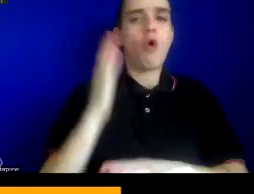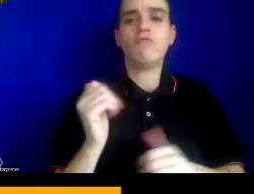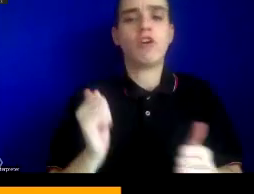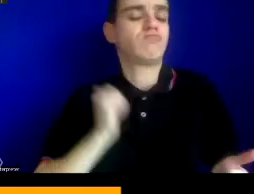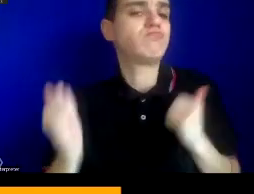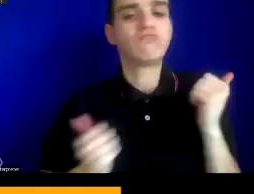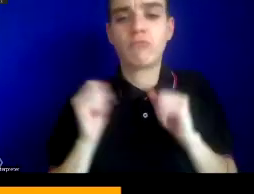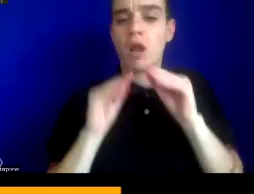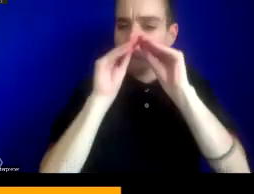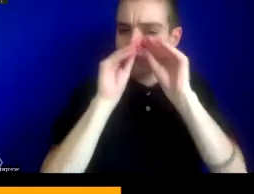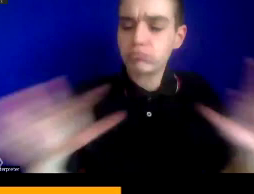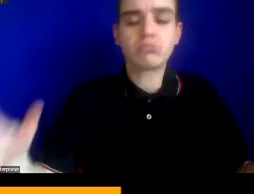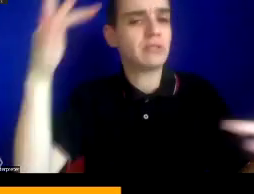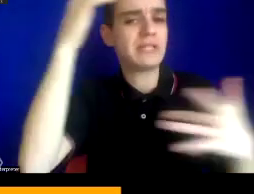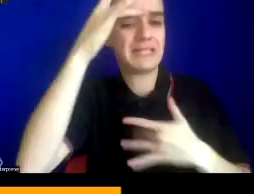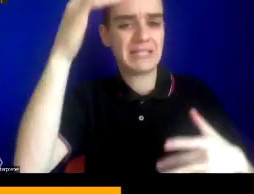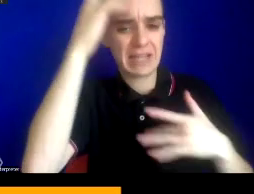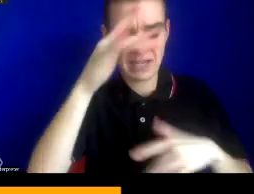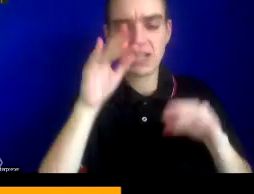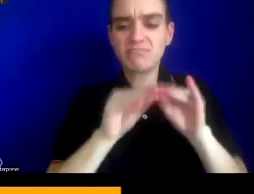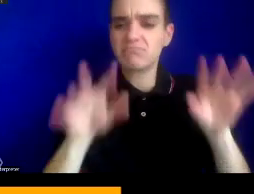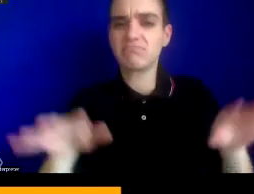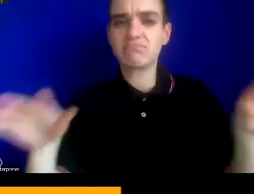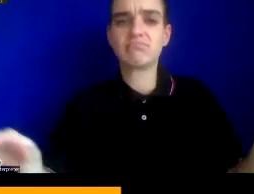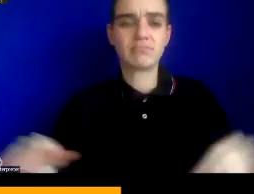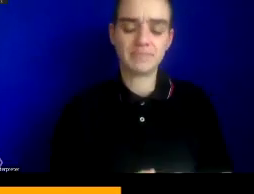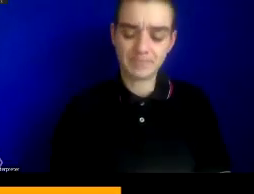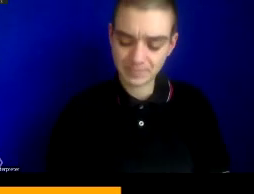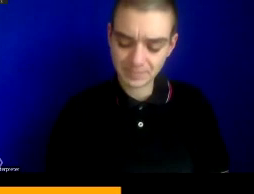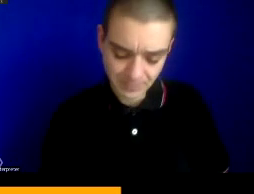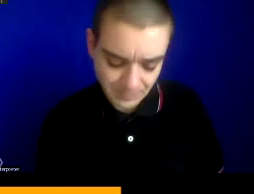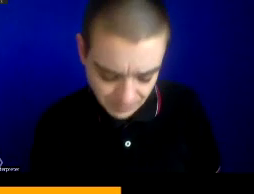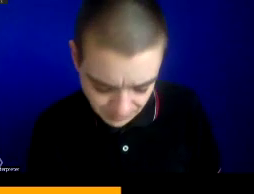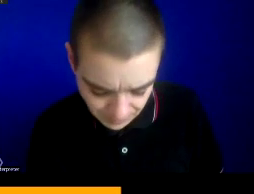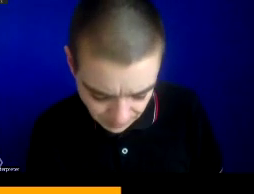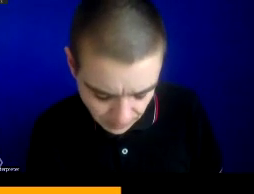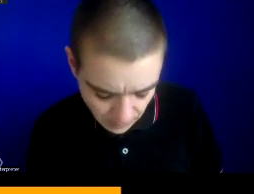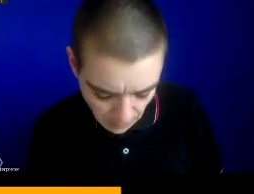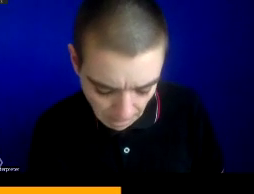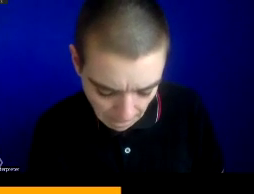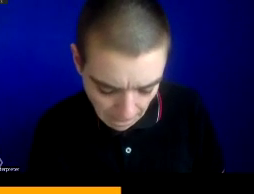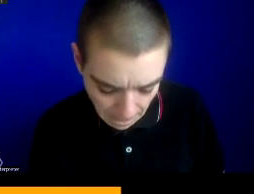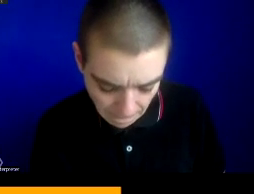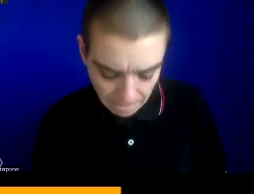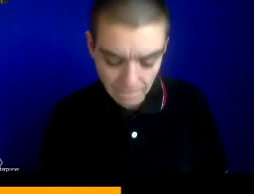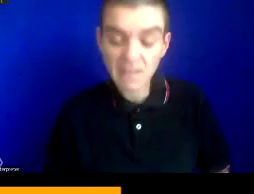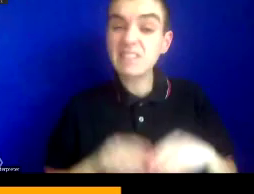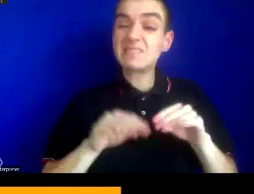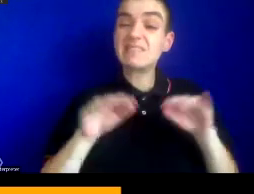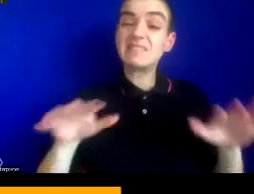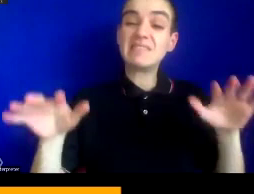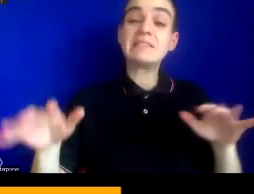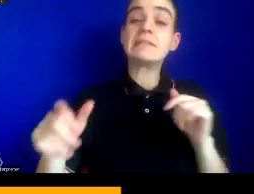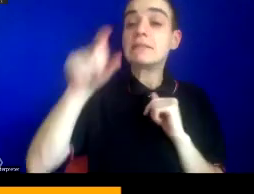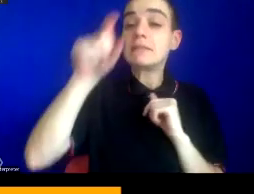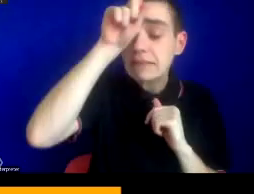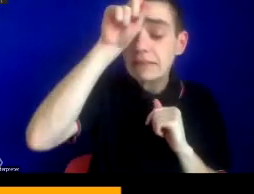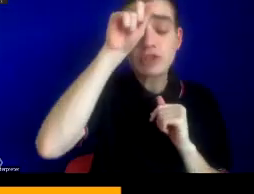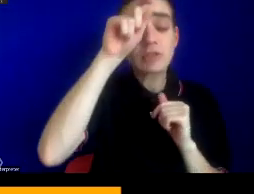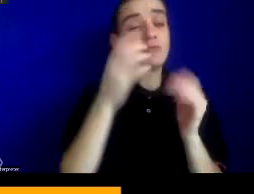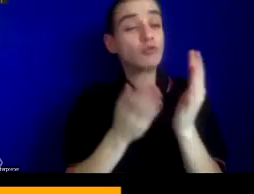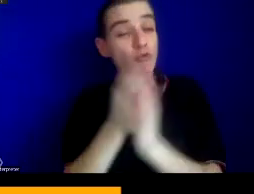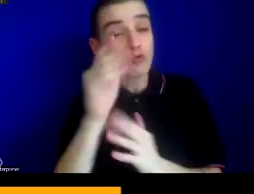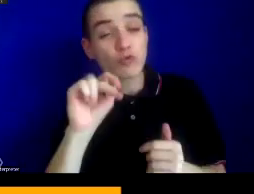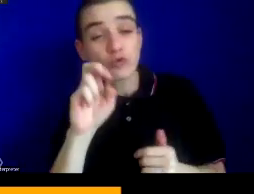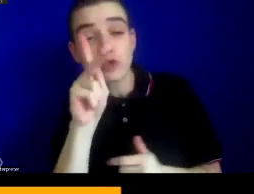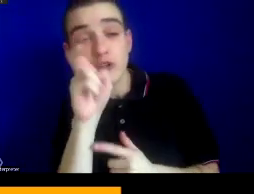had laid low the city after traveling from Asia into Egypt and ultimately to present day Turkey upon the hapless and unsuspecting